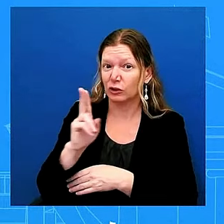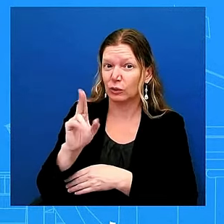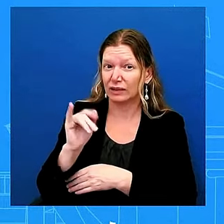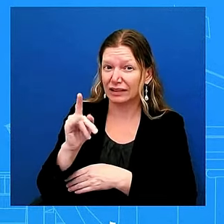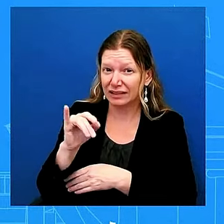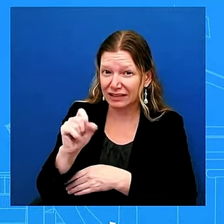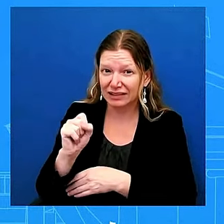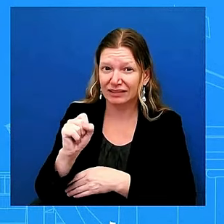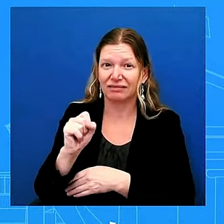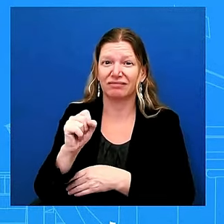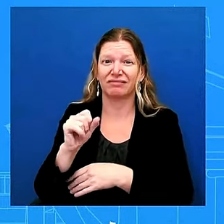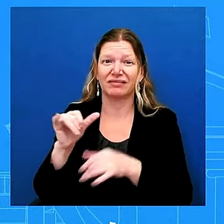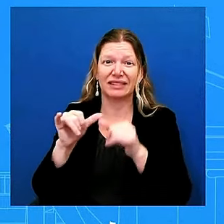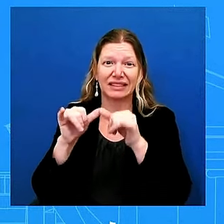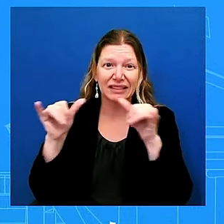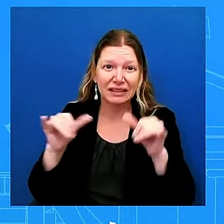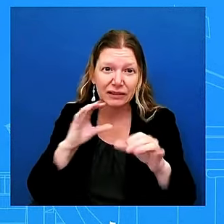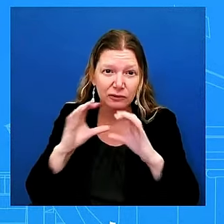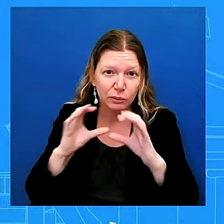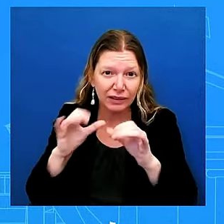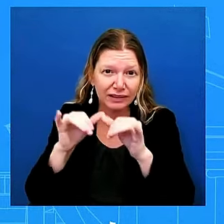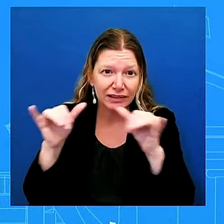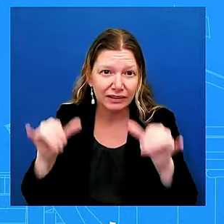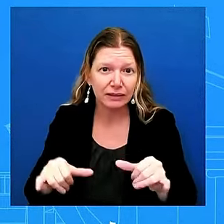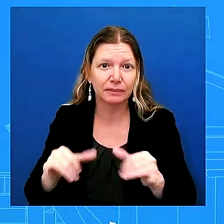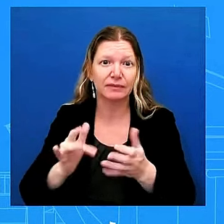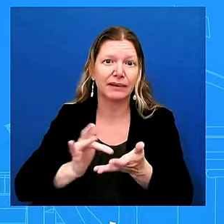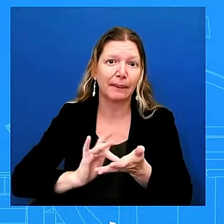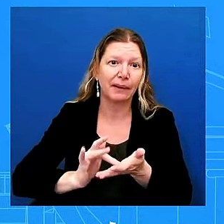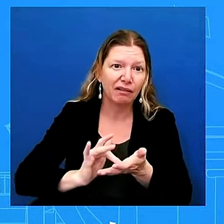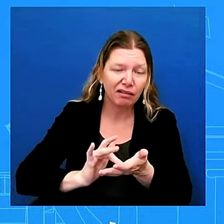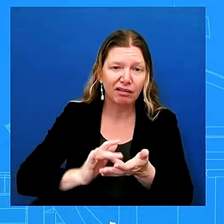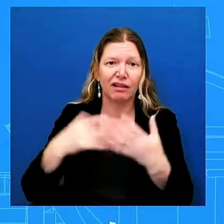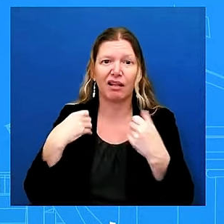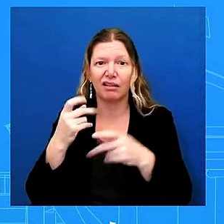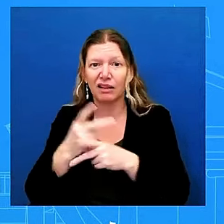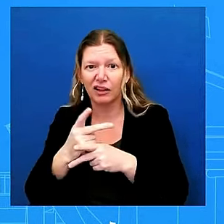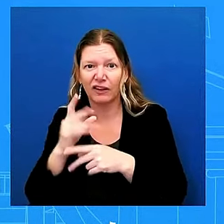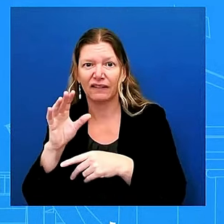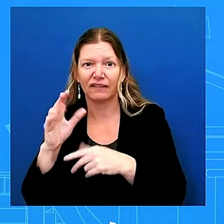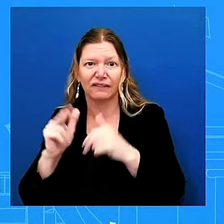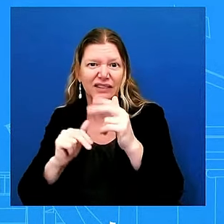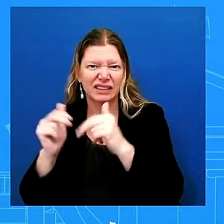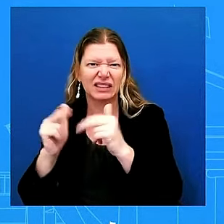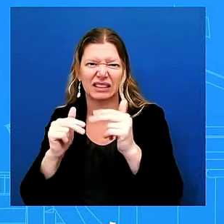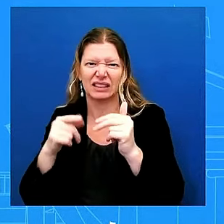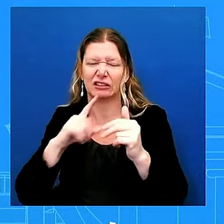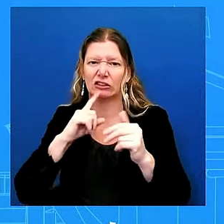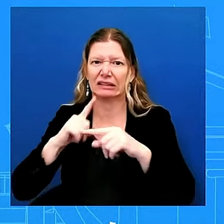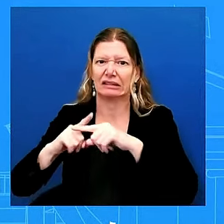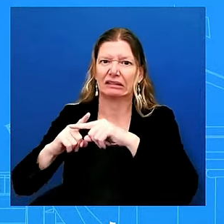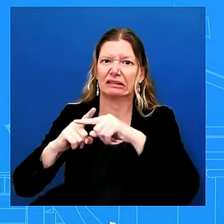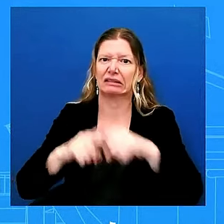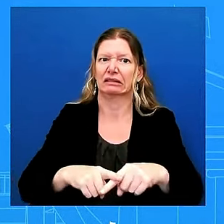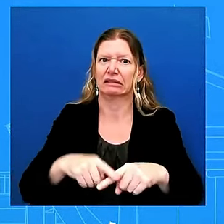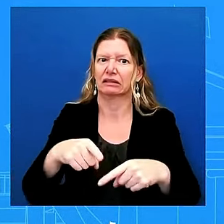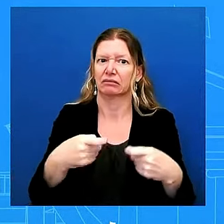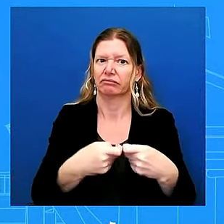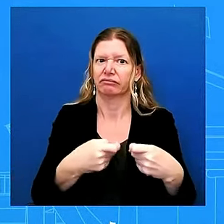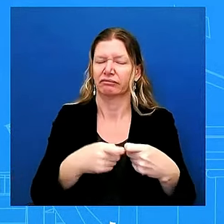are those capabilities that depend of course on a source of power supply to function information